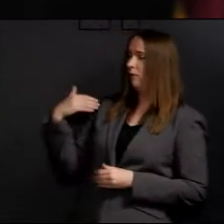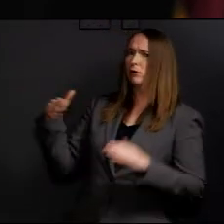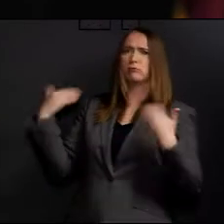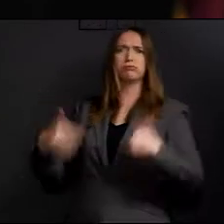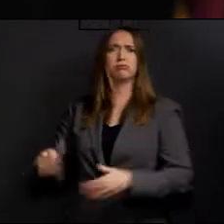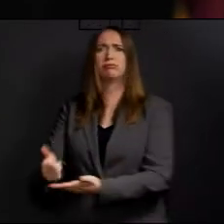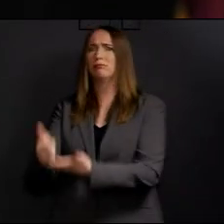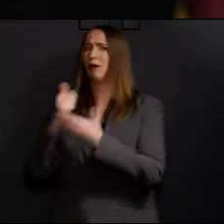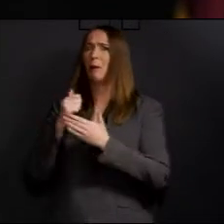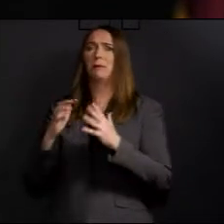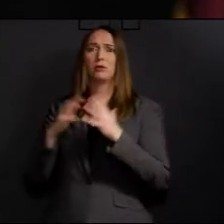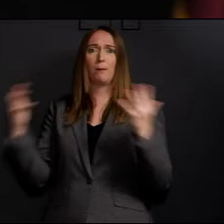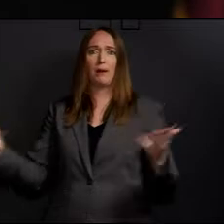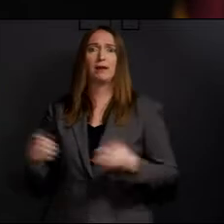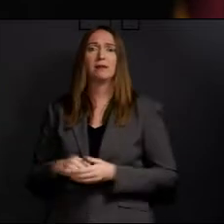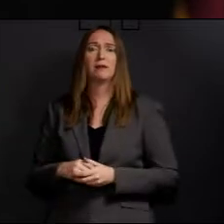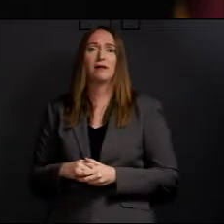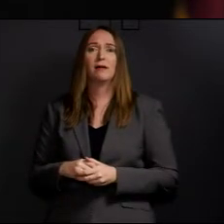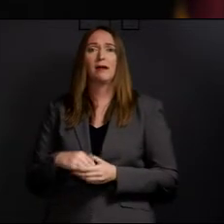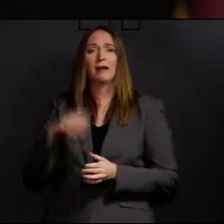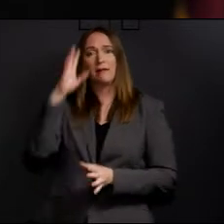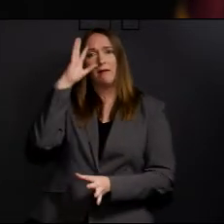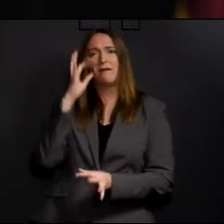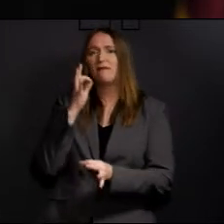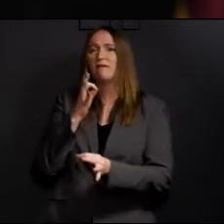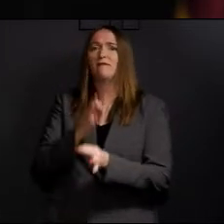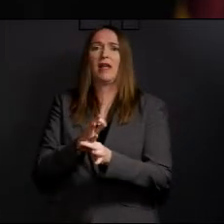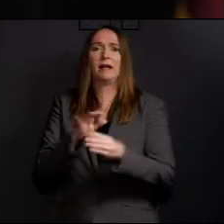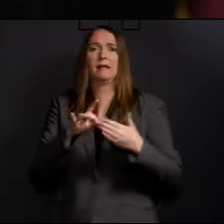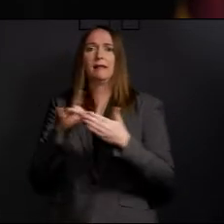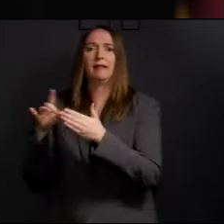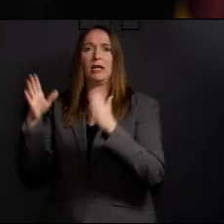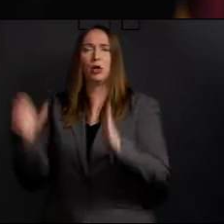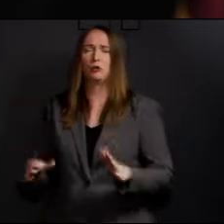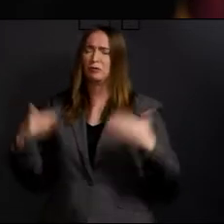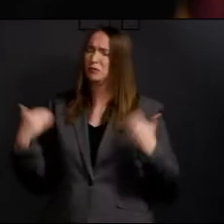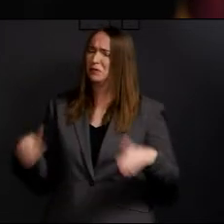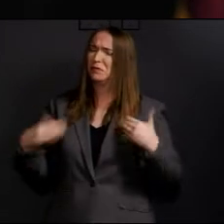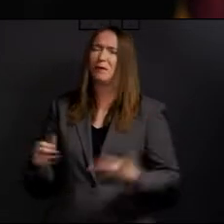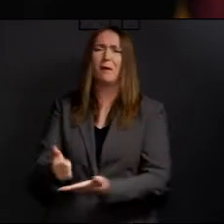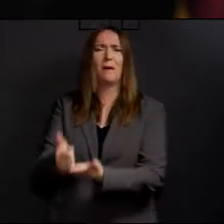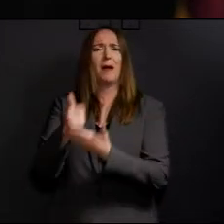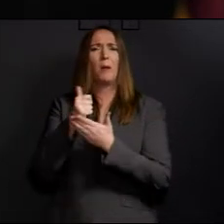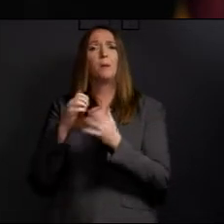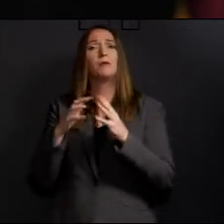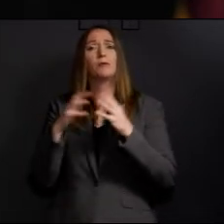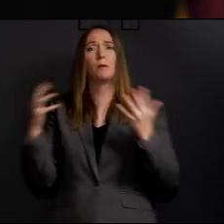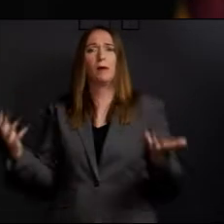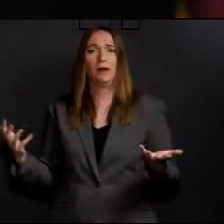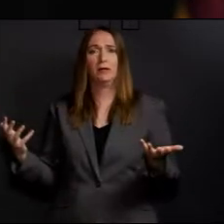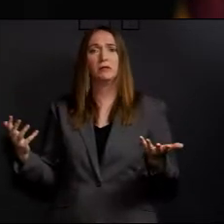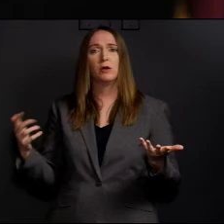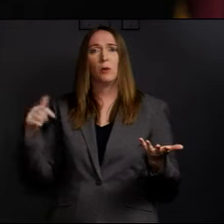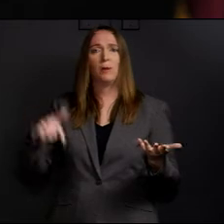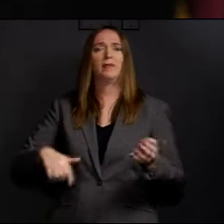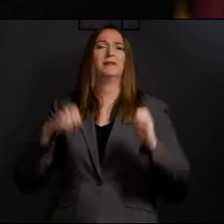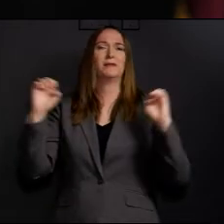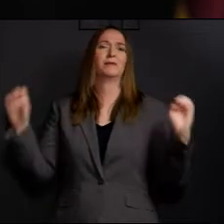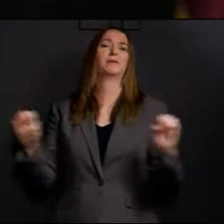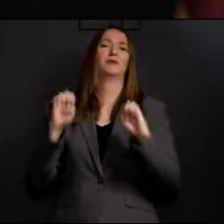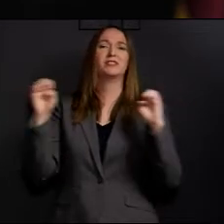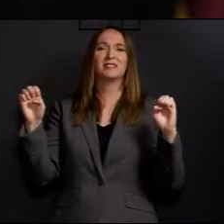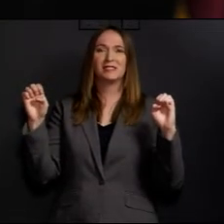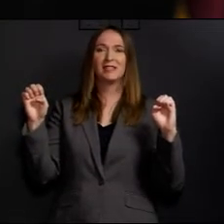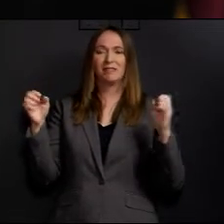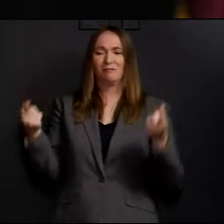leaders have done a herculean job in guarding us through this difficult time of this emergency and making